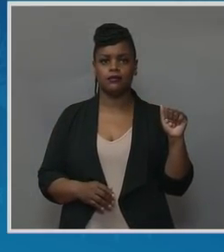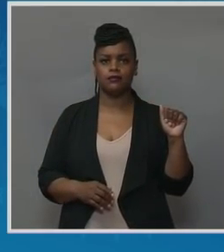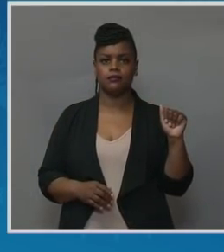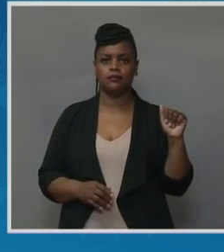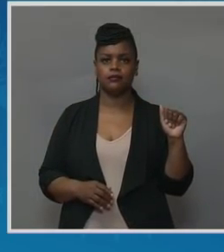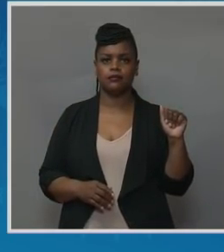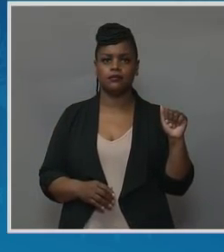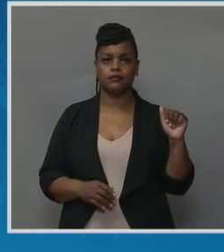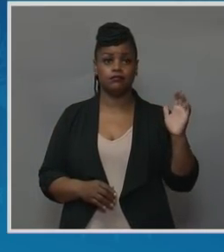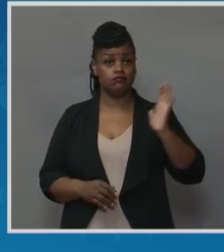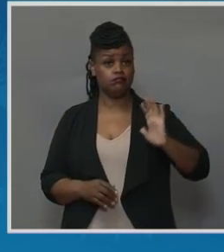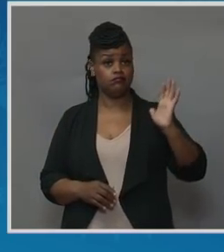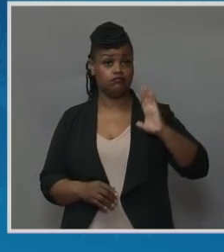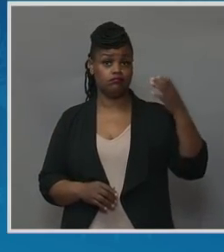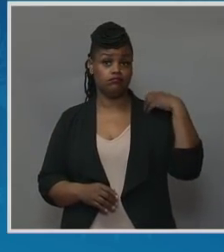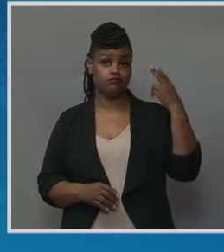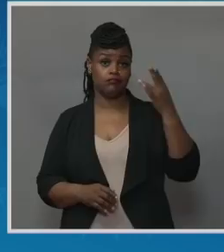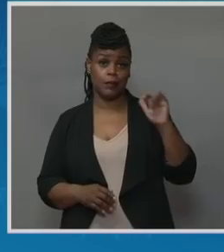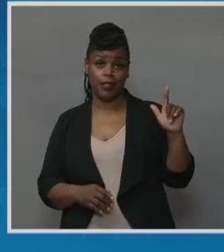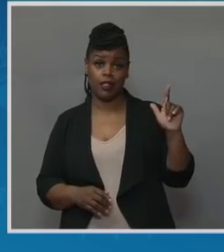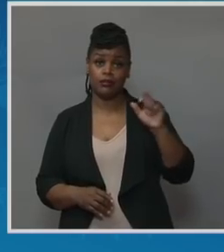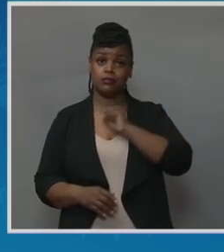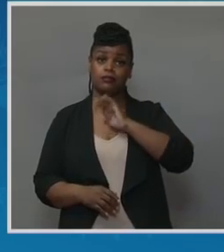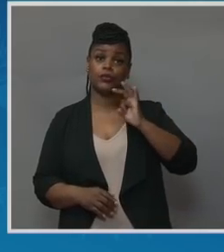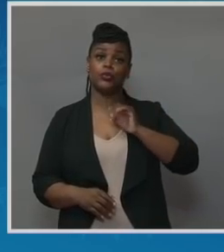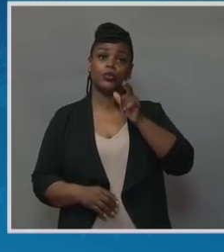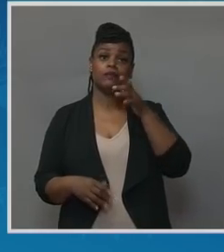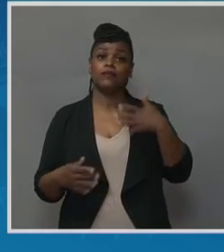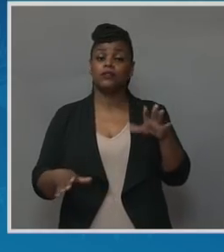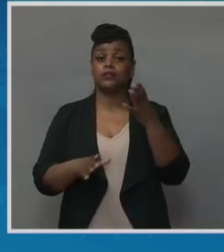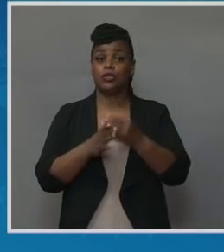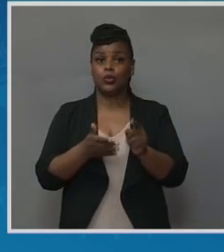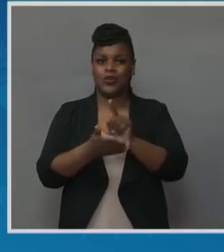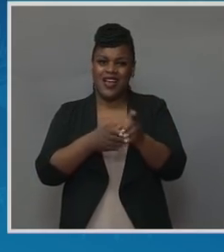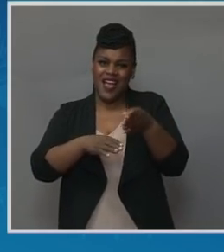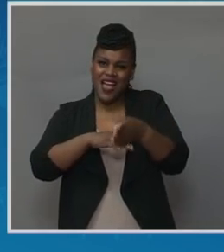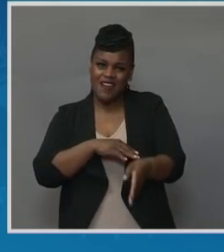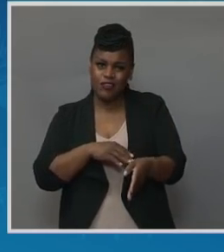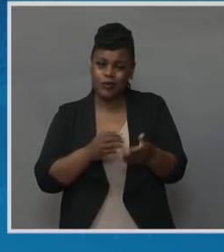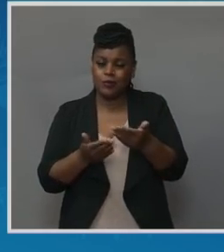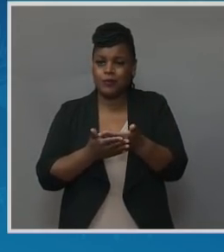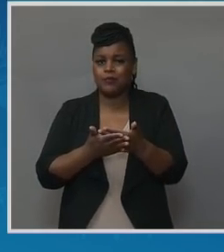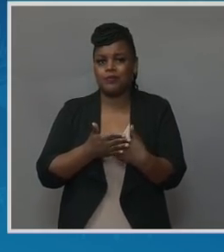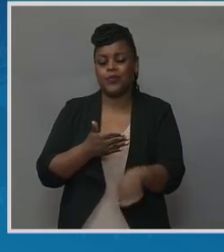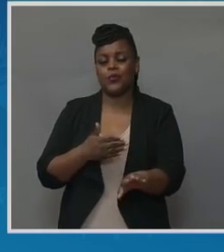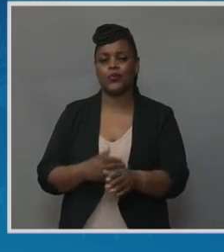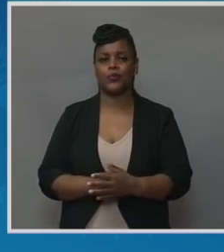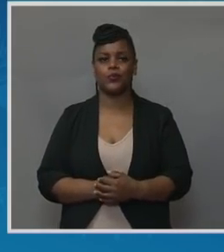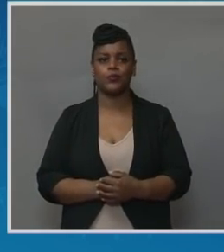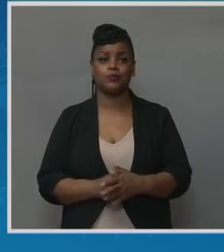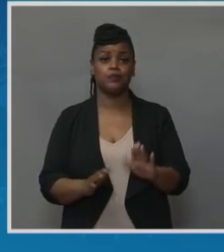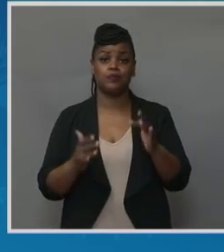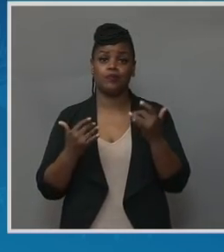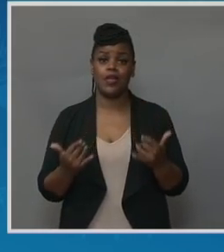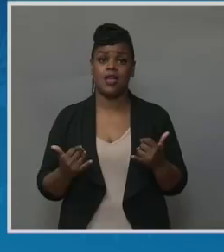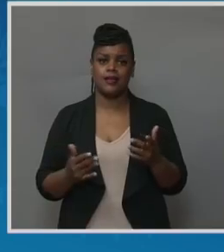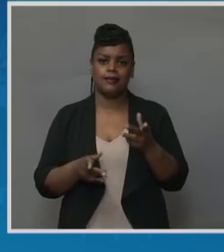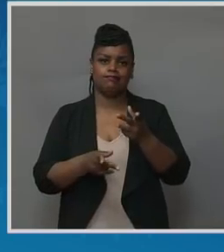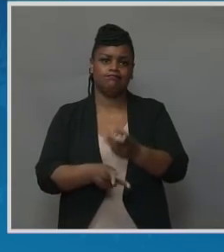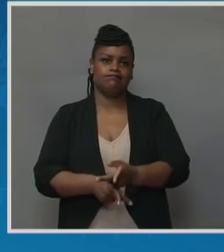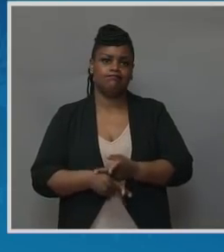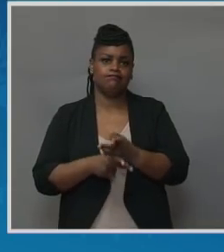staffer who died a week after childbirth, and she is now the primary caretaker of